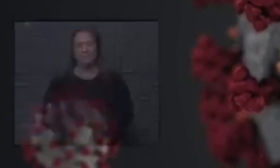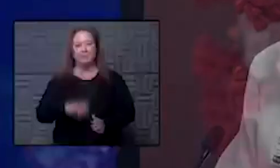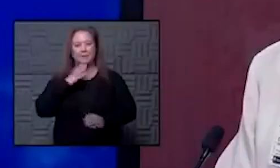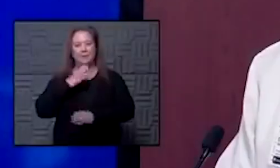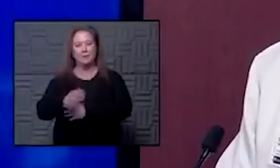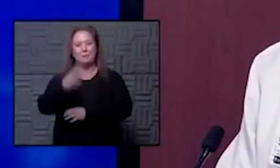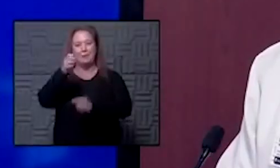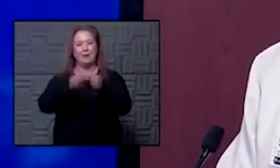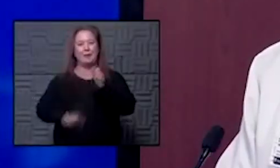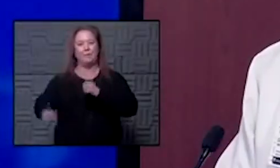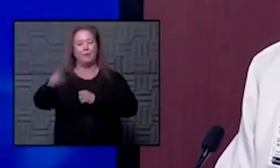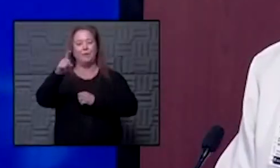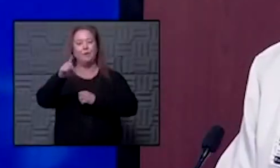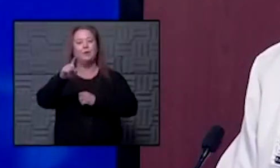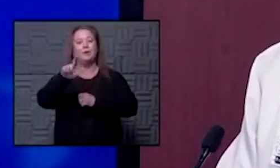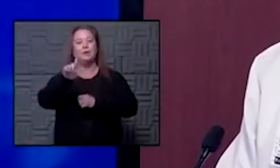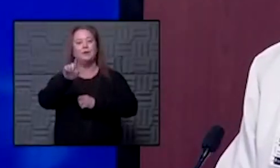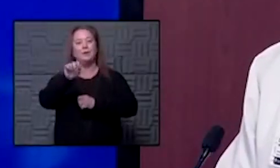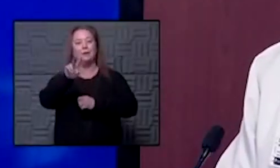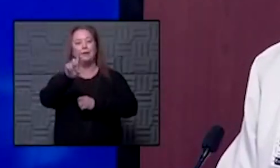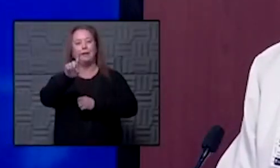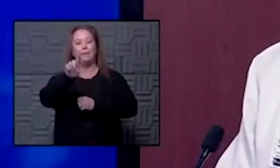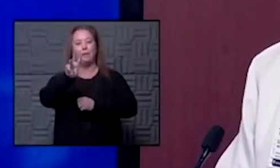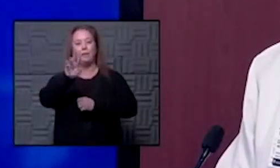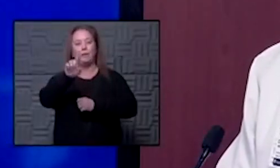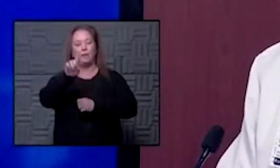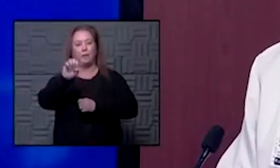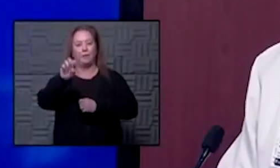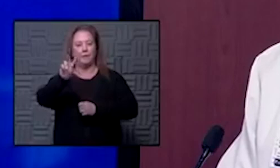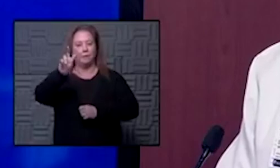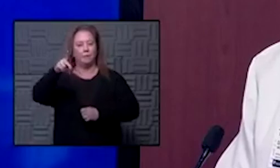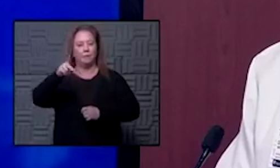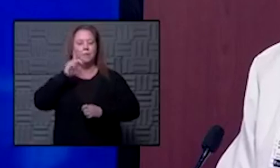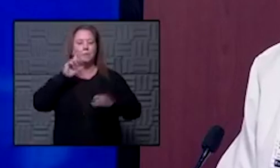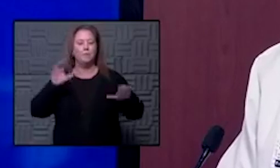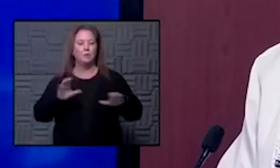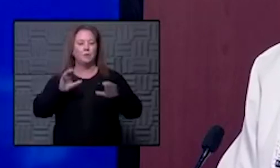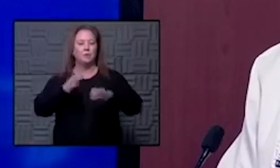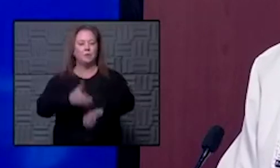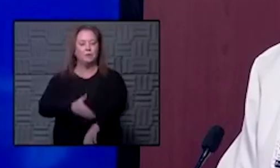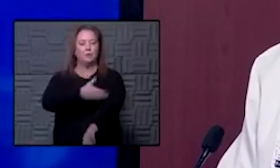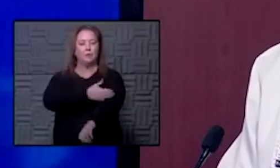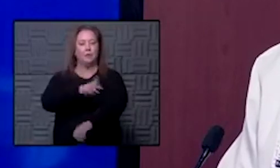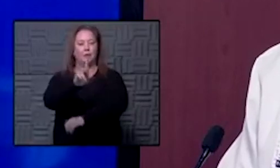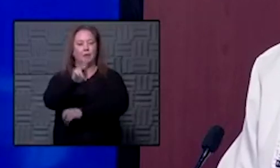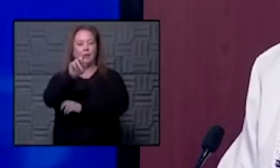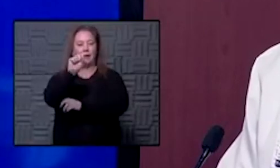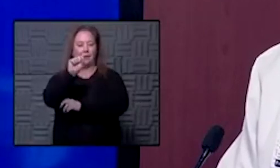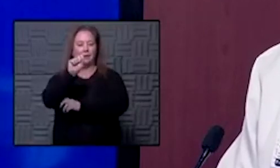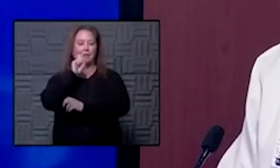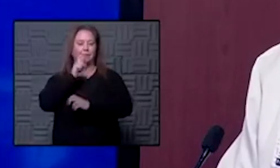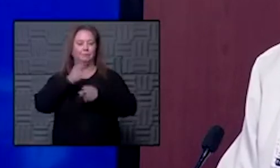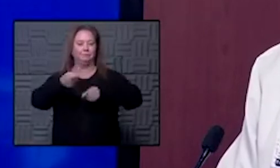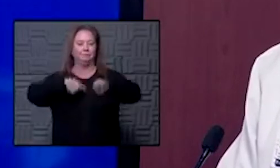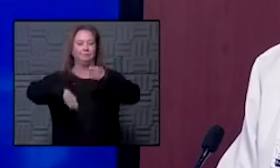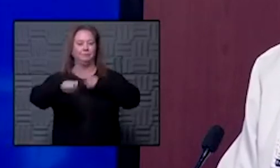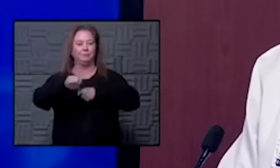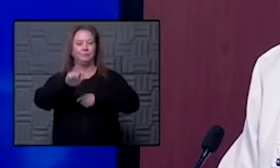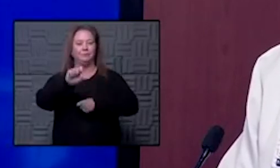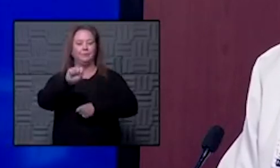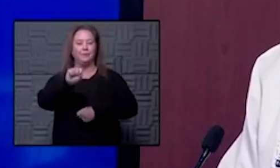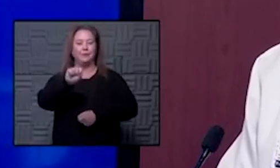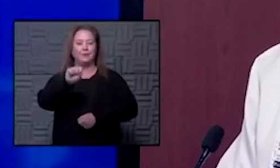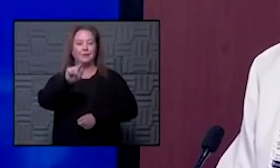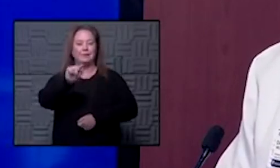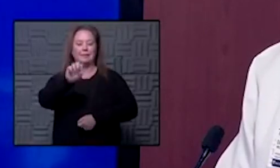Good morning everyone. Dr. David Wild, Vice President of Performance Improvement here at the University of Kansas Health System sitting in for Dr. Steve